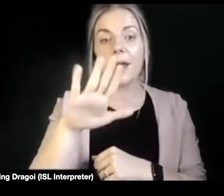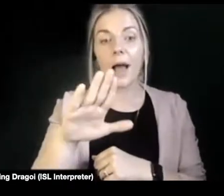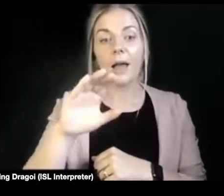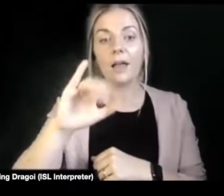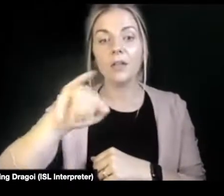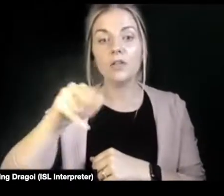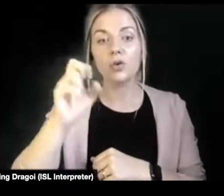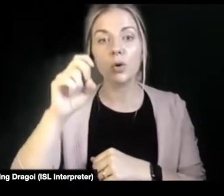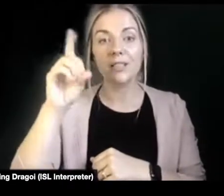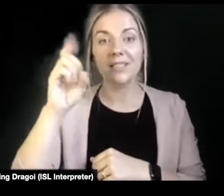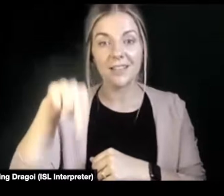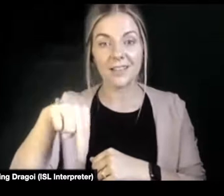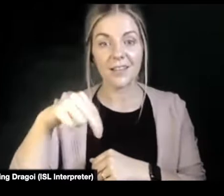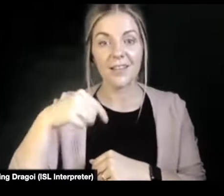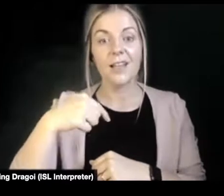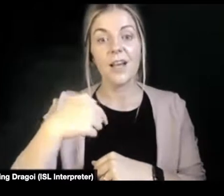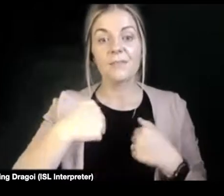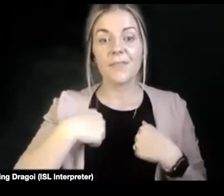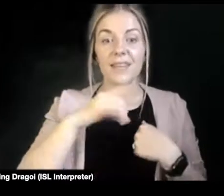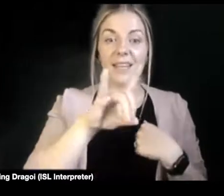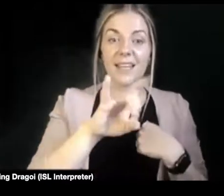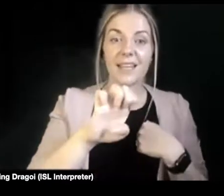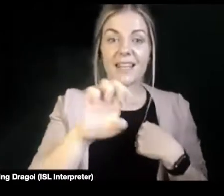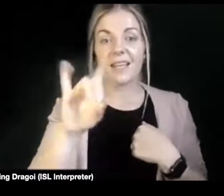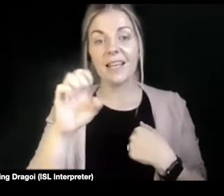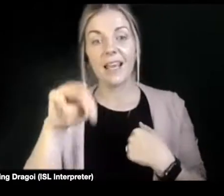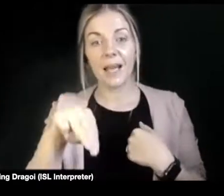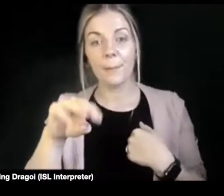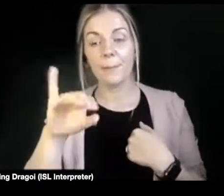and his. And I'm a founding member of Full Spectrum Ireland.